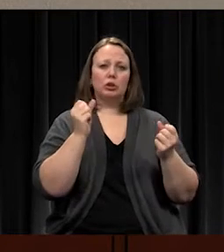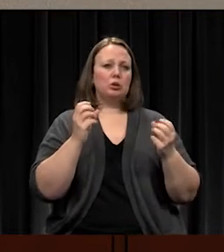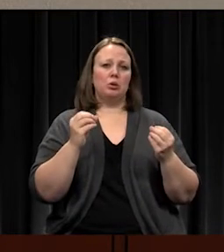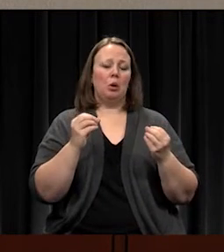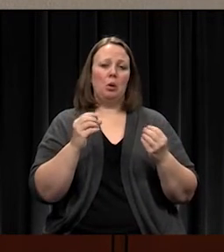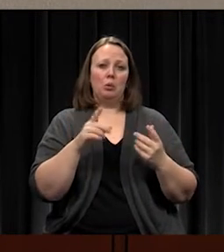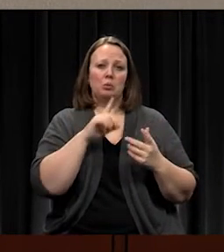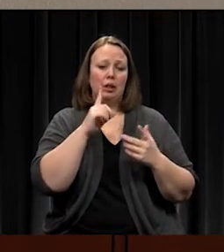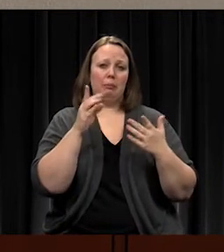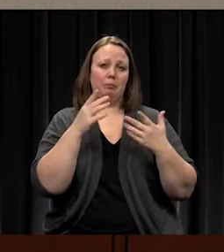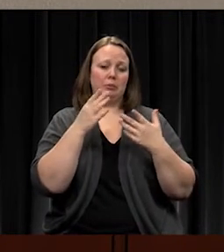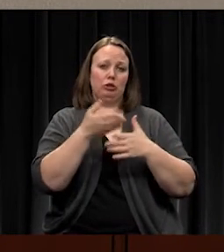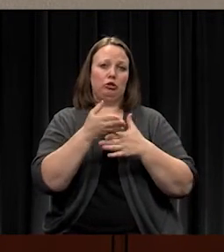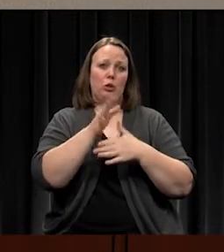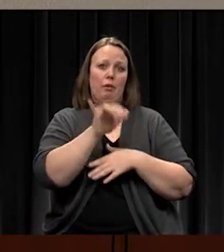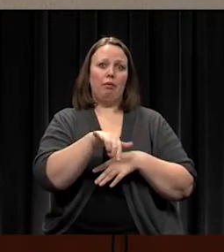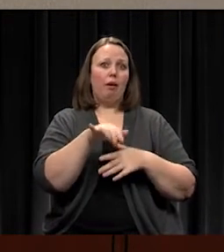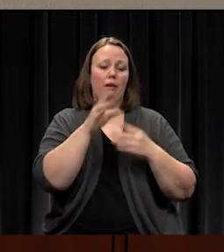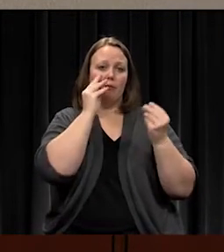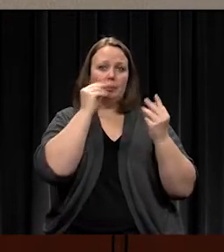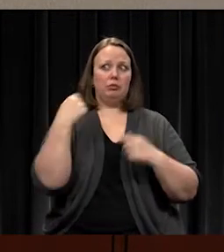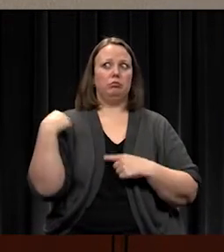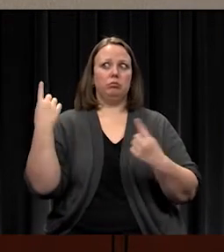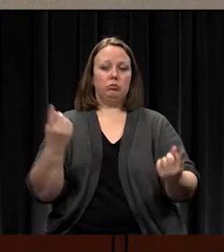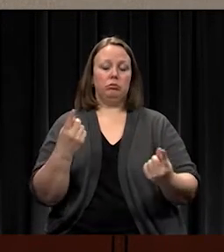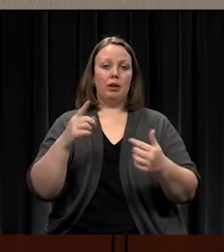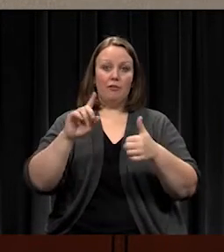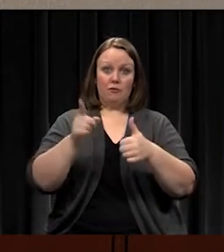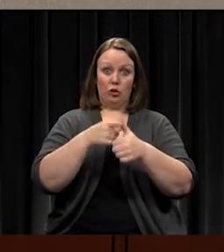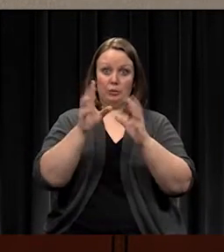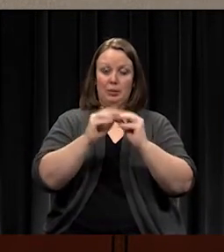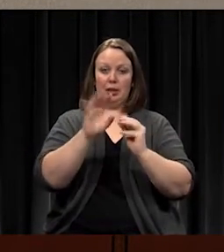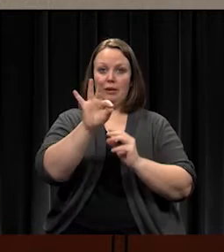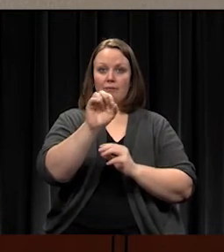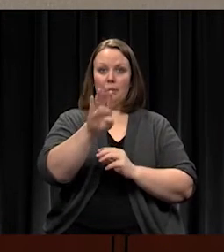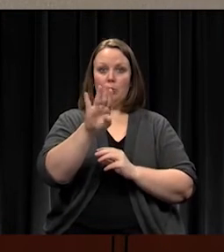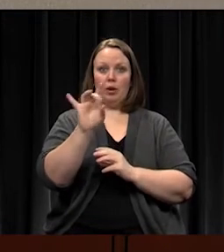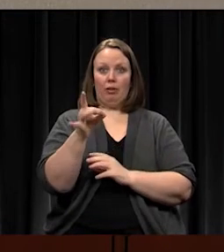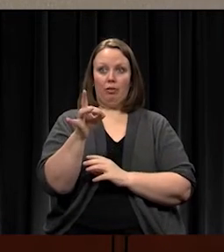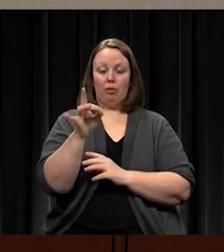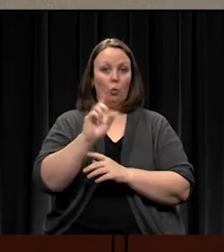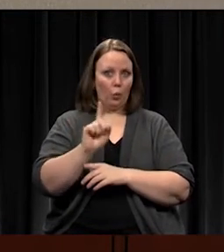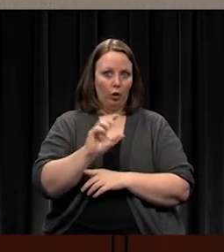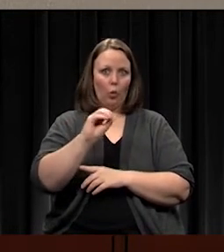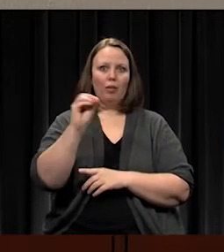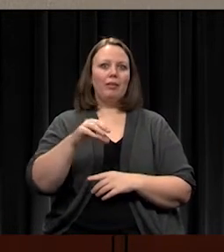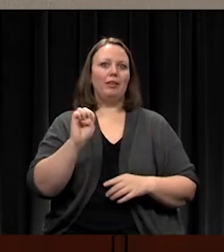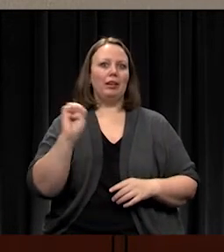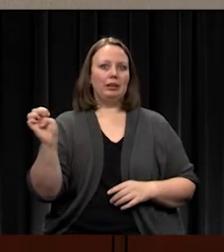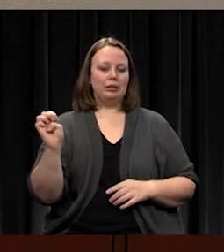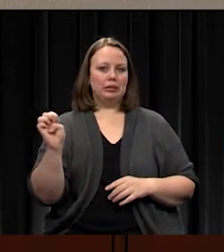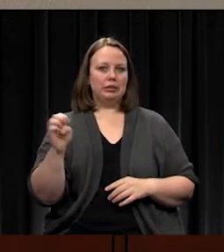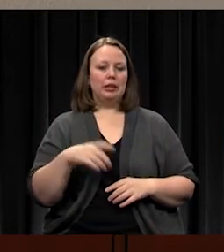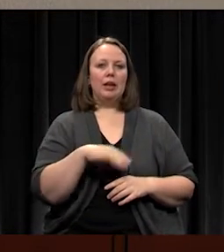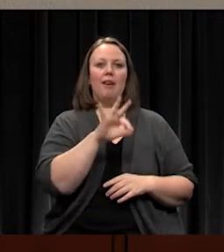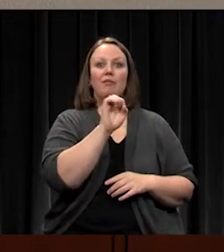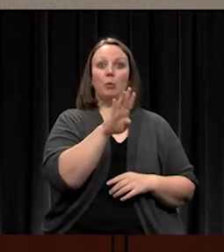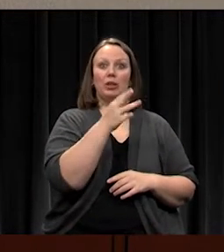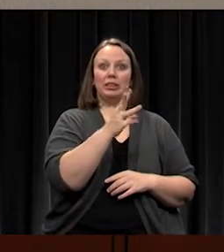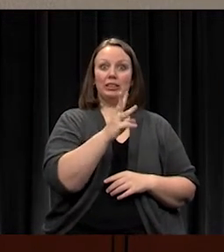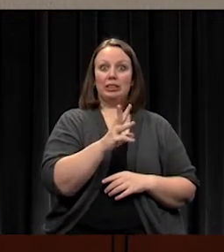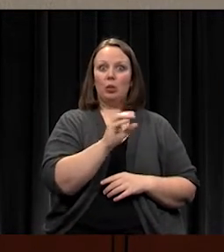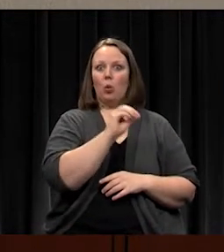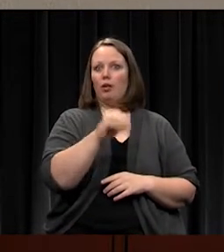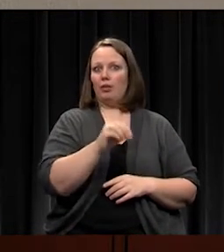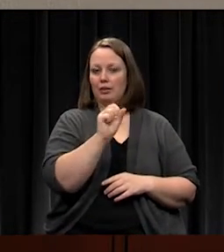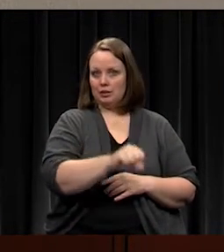they'd have those February dates on their calendar. The first one is February 8th at Olathe East, 16th at Olathe South. And then the following week is